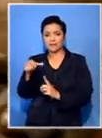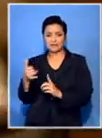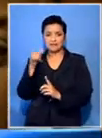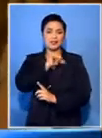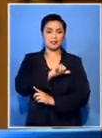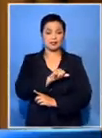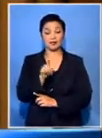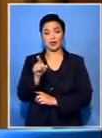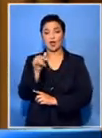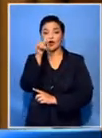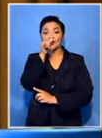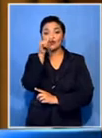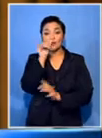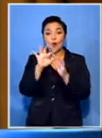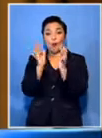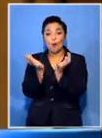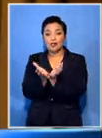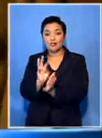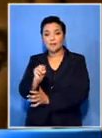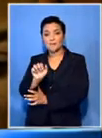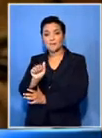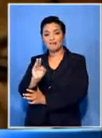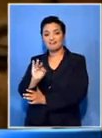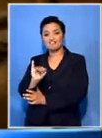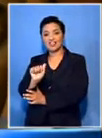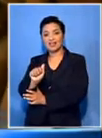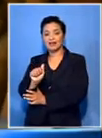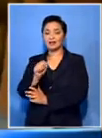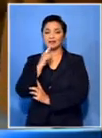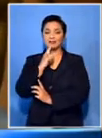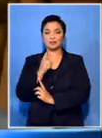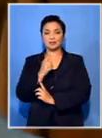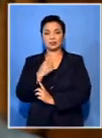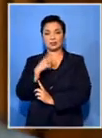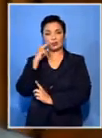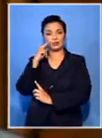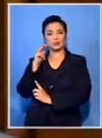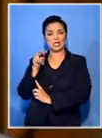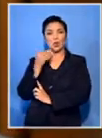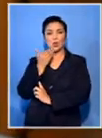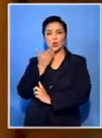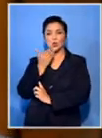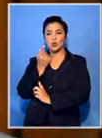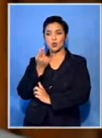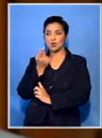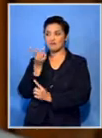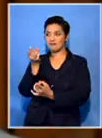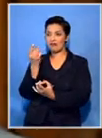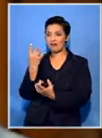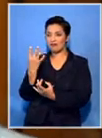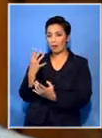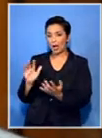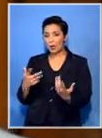mafia way, in a criminal way, you don't just come around other criminals and people start, you know, telling you things